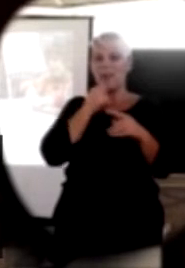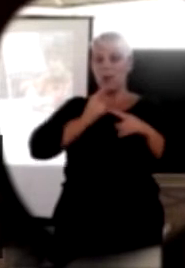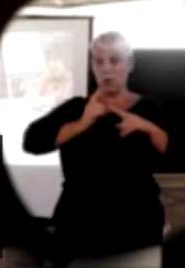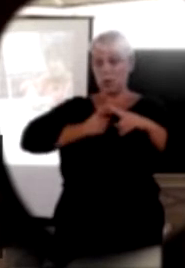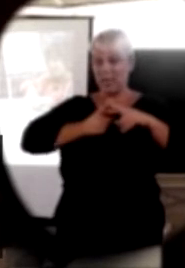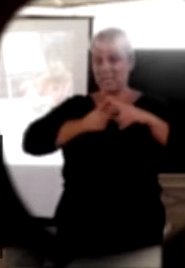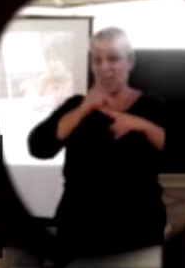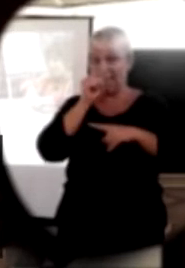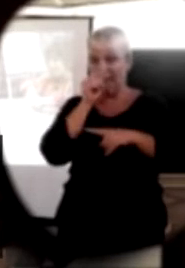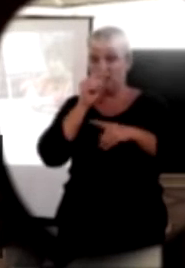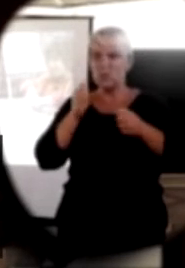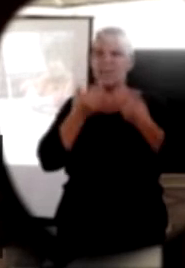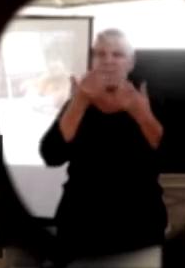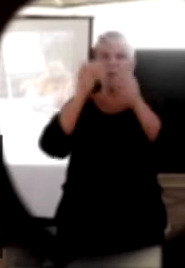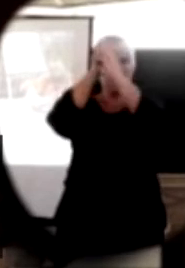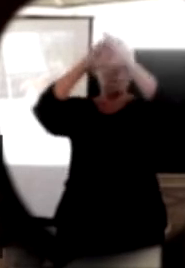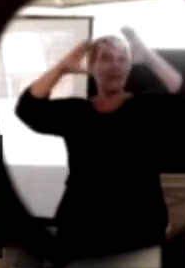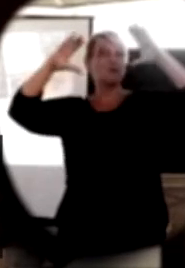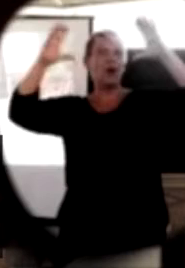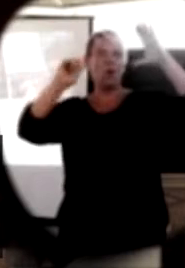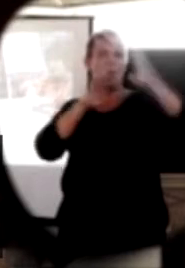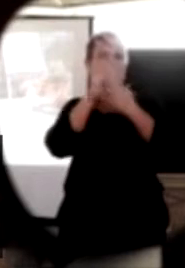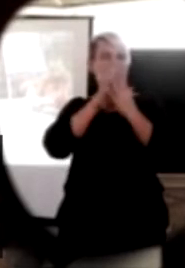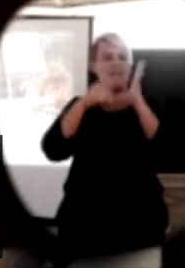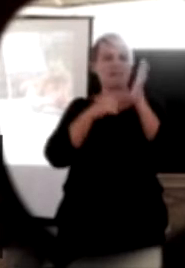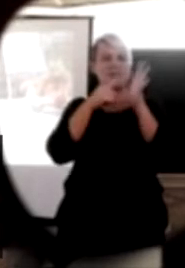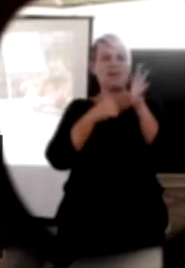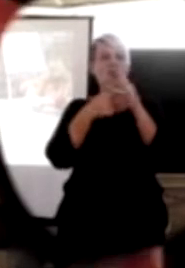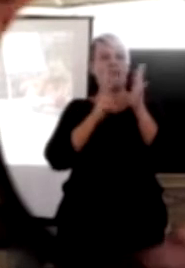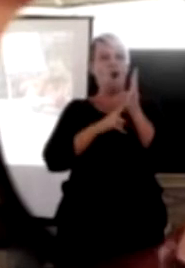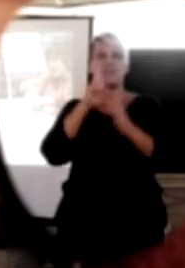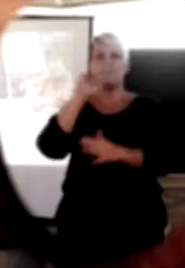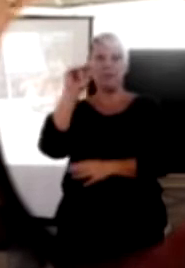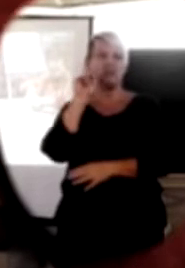quickly as I can just to give you a quick overview about what is Teleconspection Hearing and what we do.